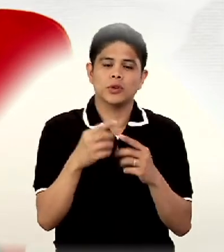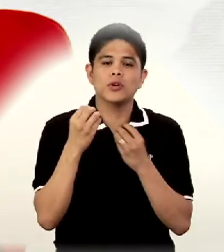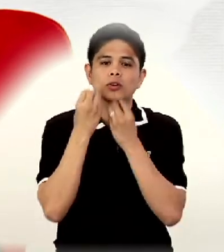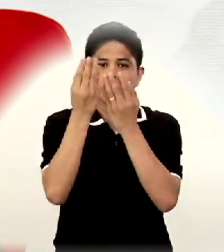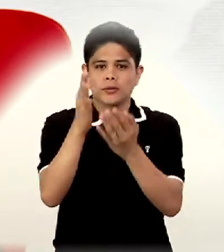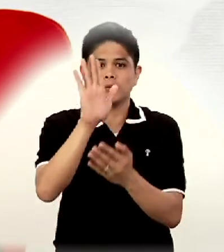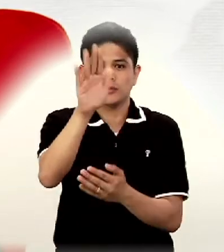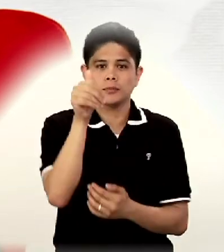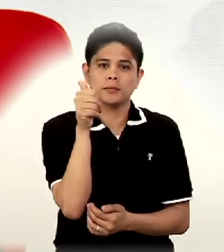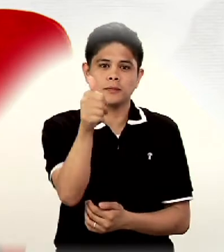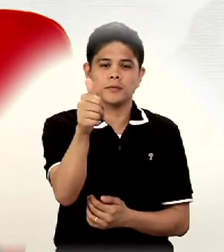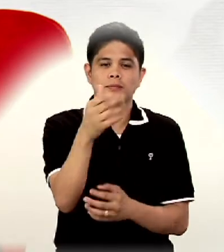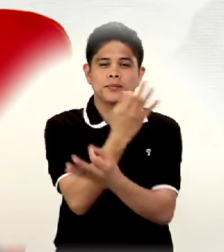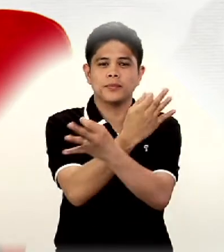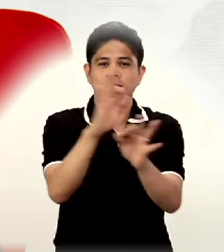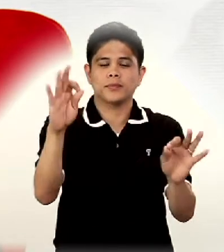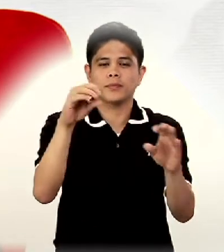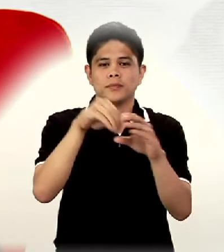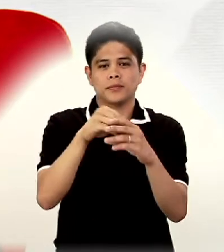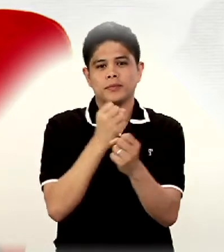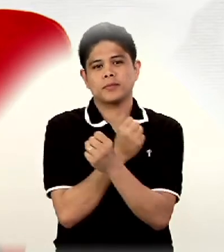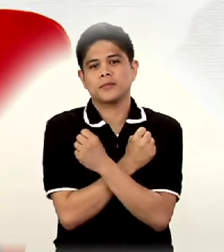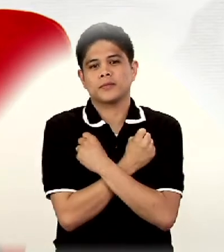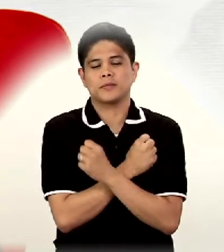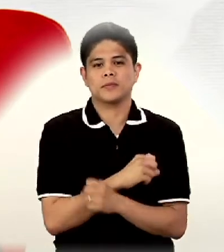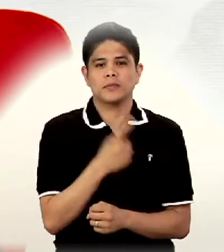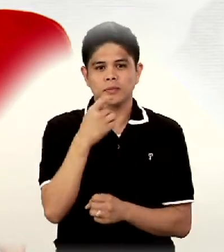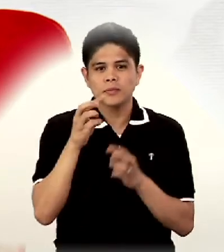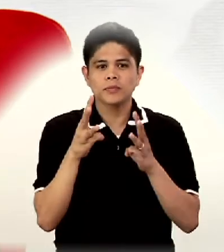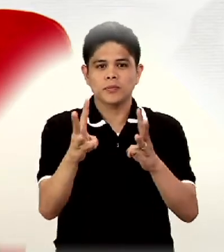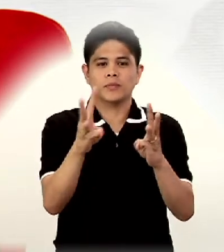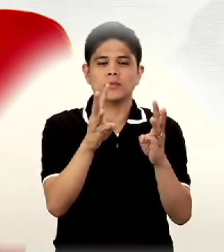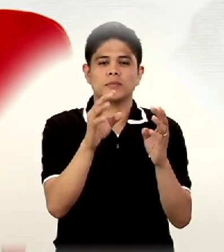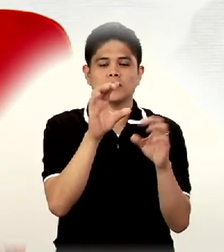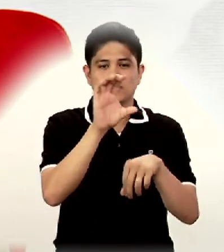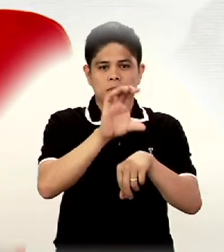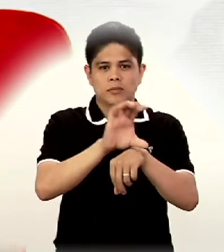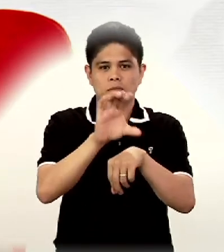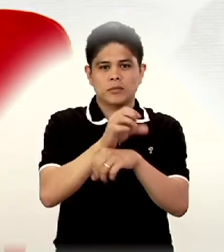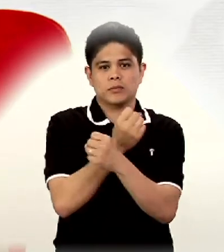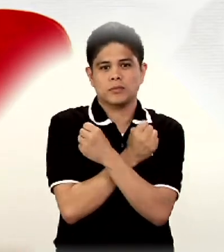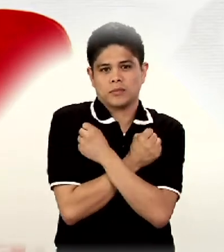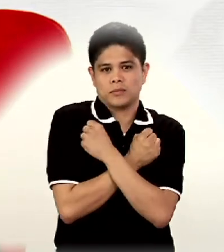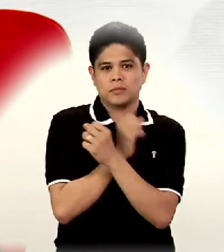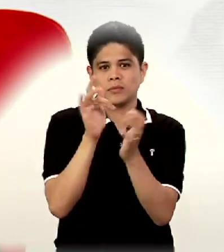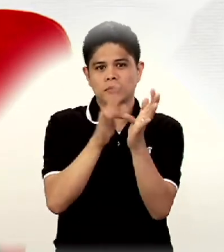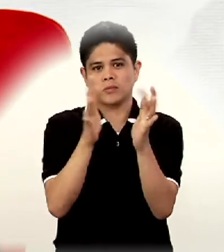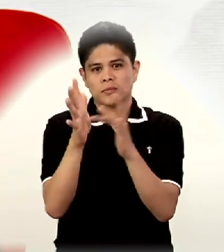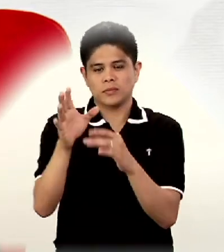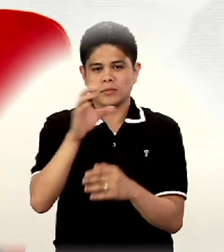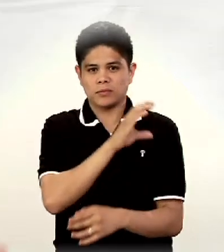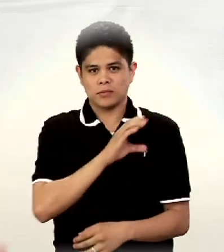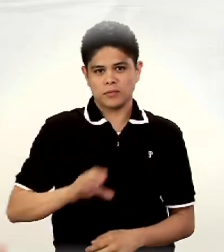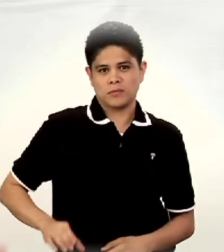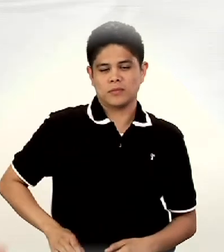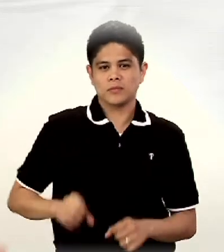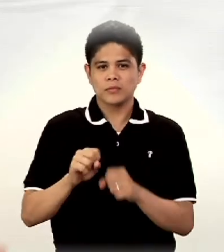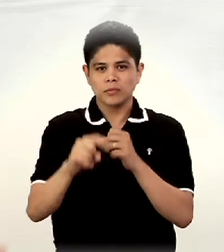also to offer yourself freely in love the way the church loves Jesus Christ?